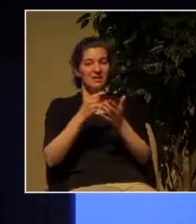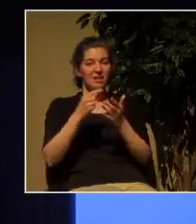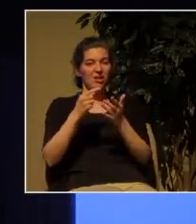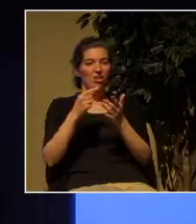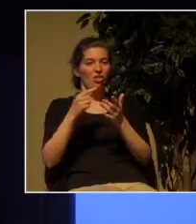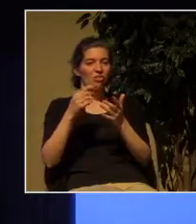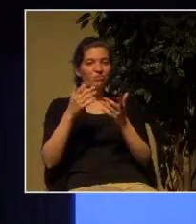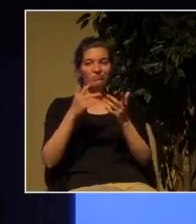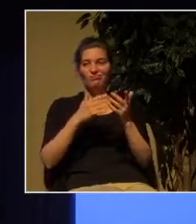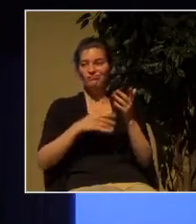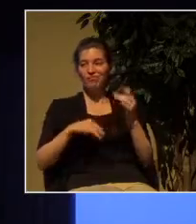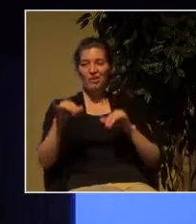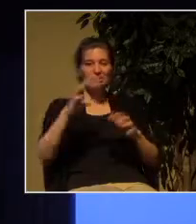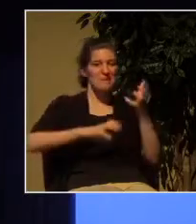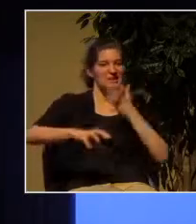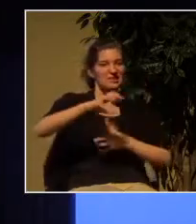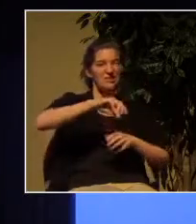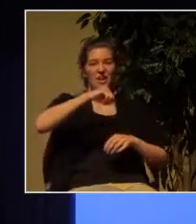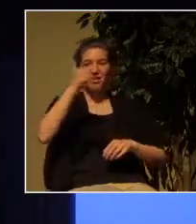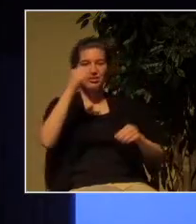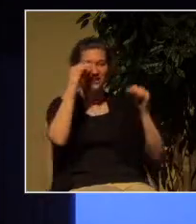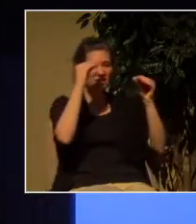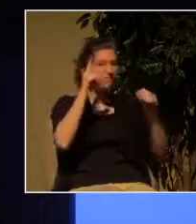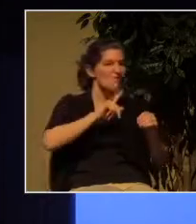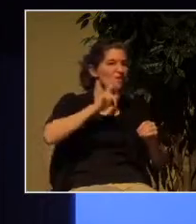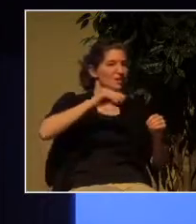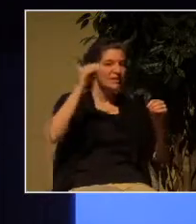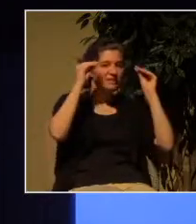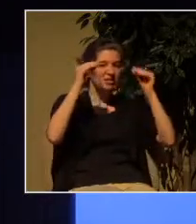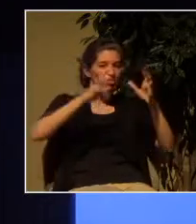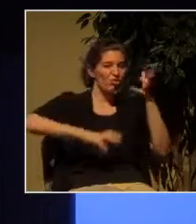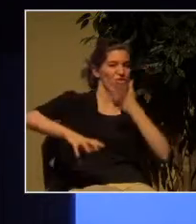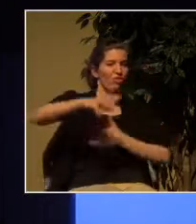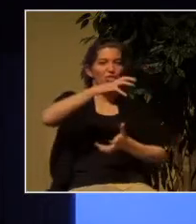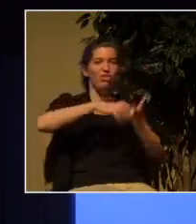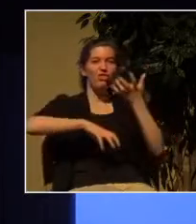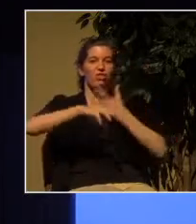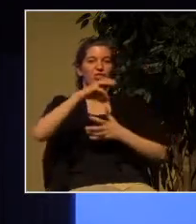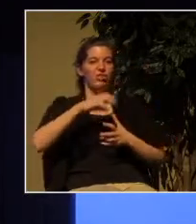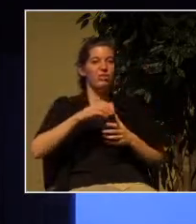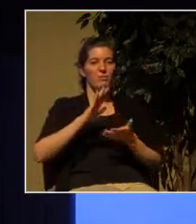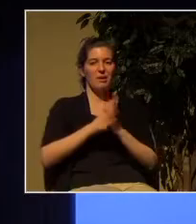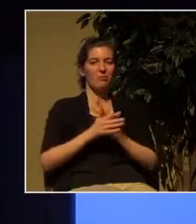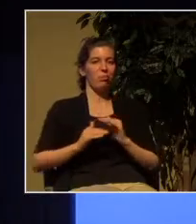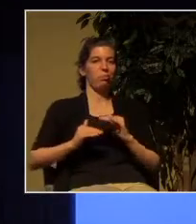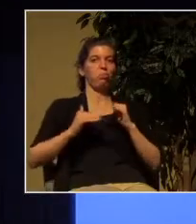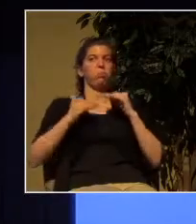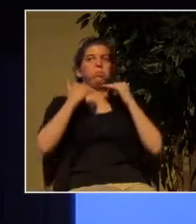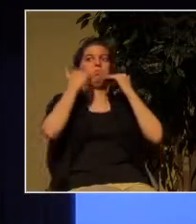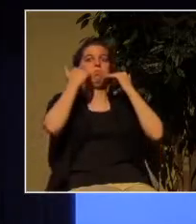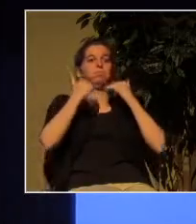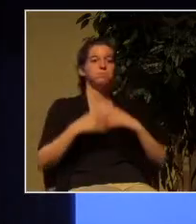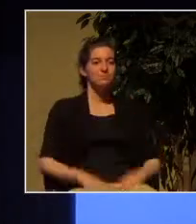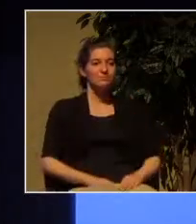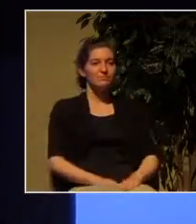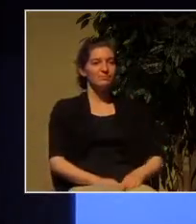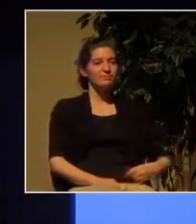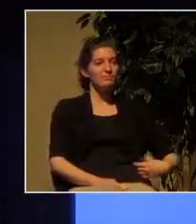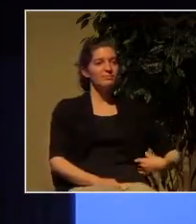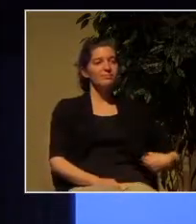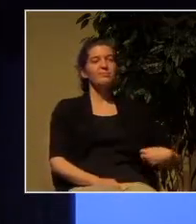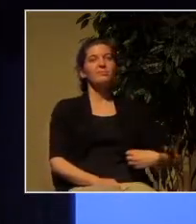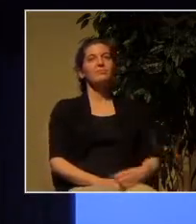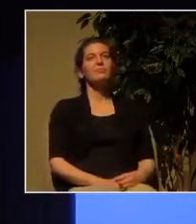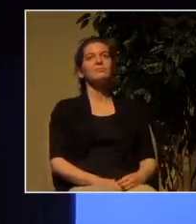over here is a guy in black who represents the magical powers of darkness and of course you can't see